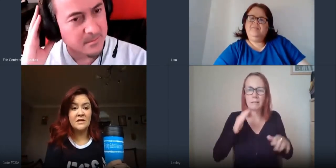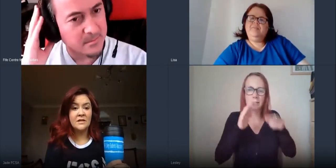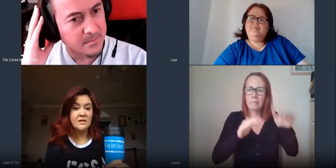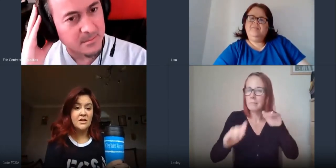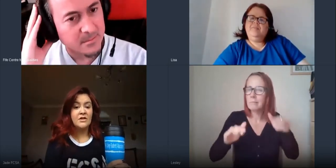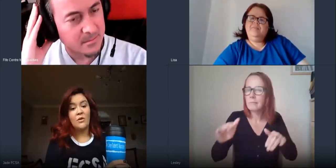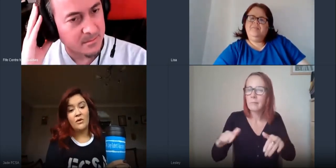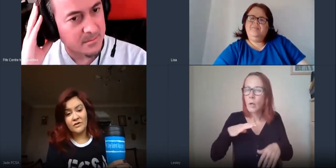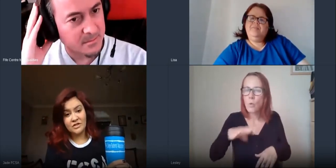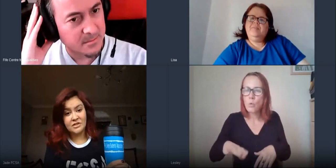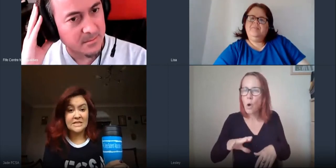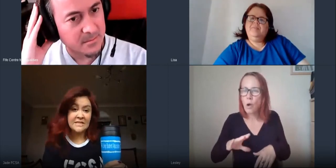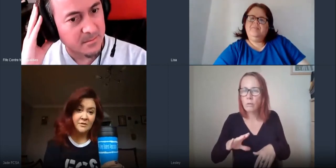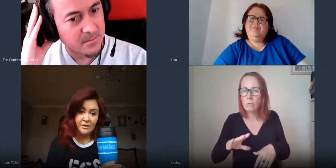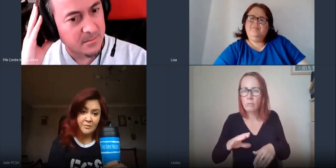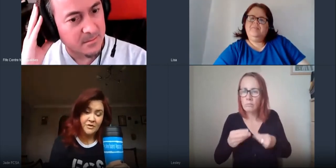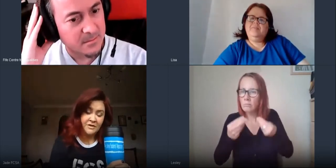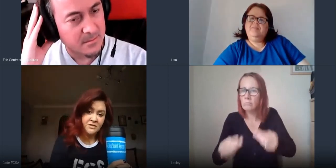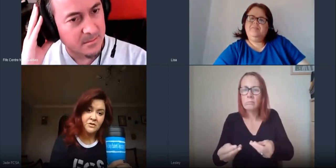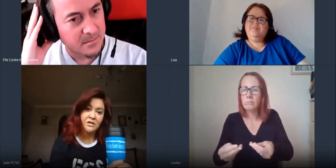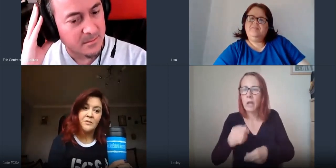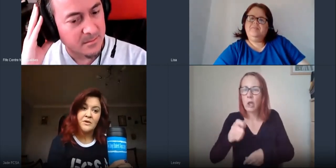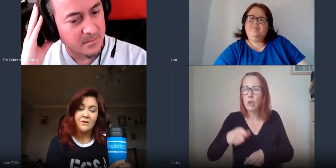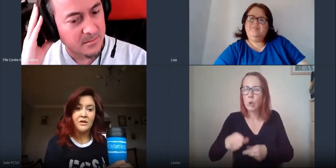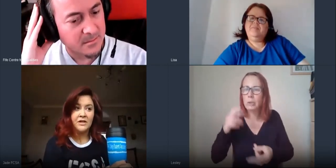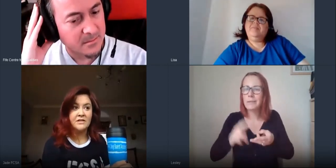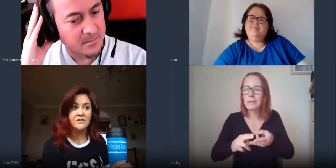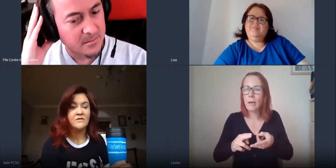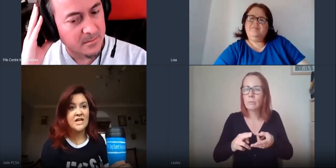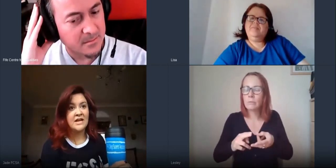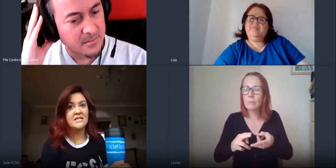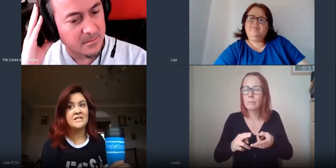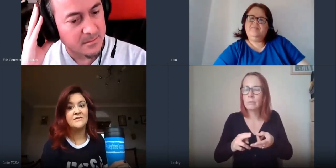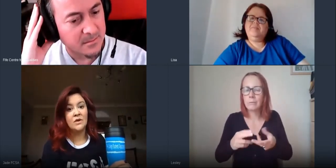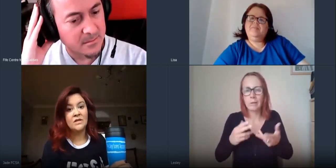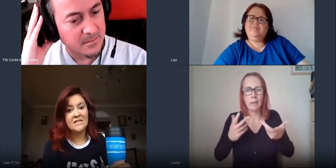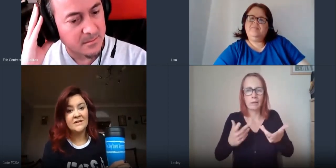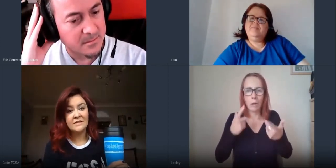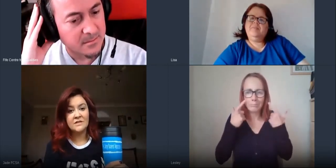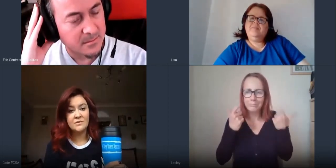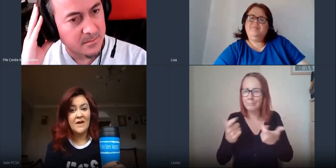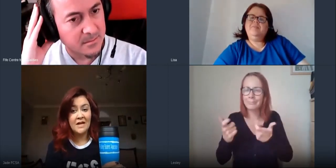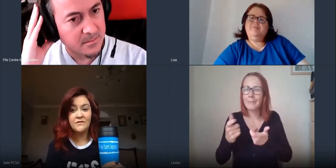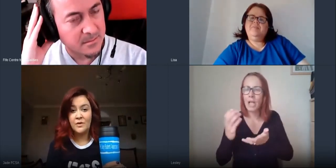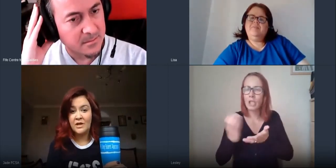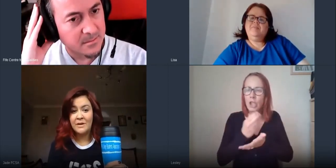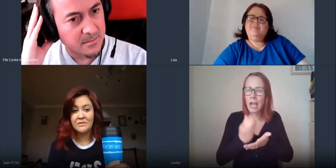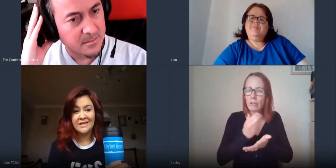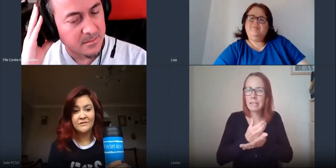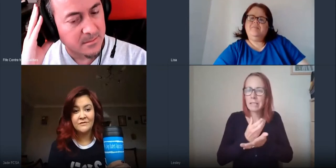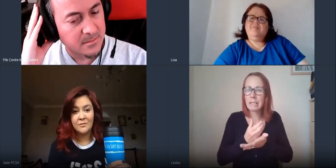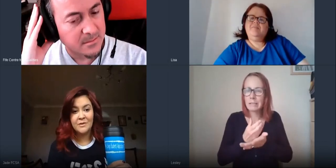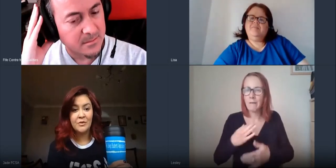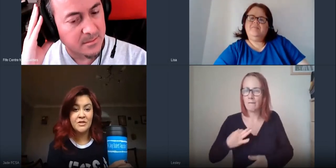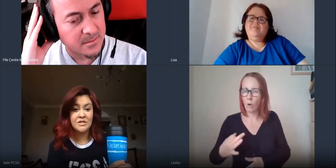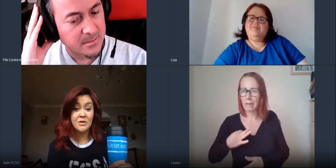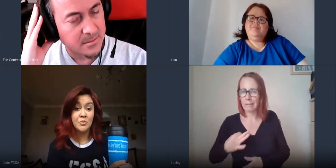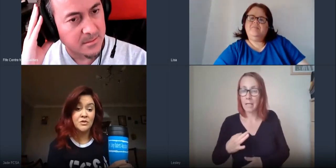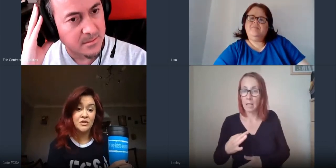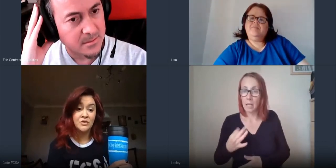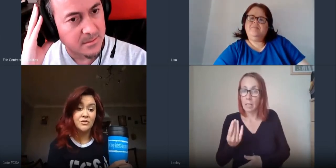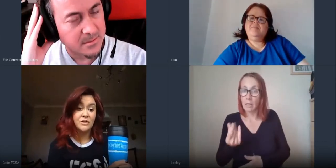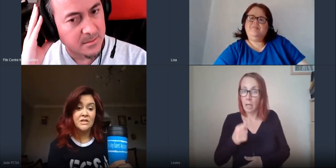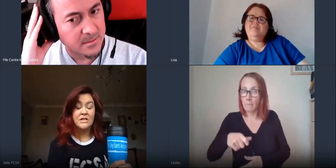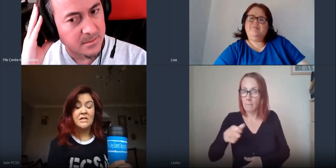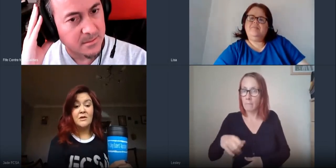to you know offer a student discount and we could put things on and we're now looking at sort of charities and volunteering because we've had a few emails in from people that still want